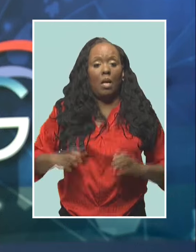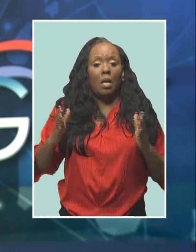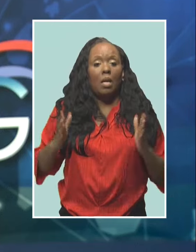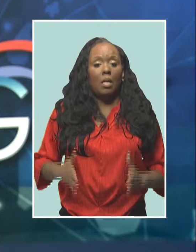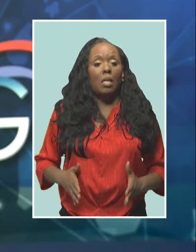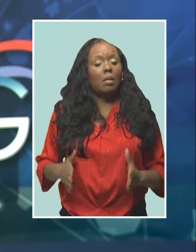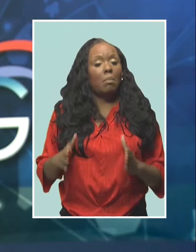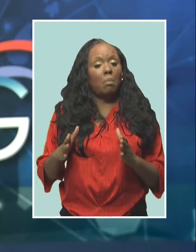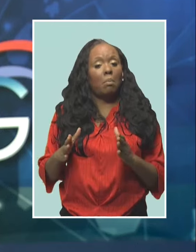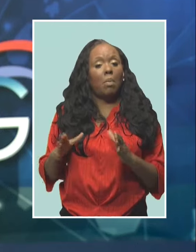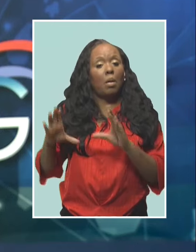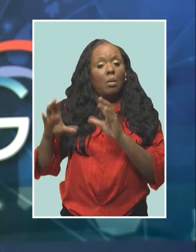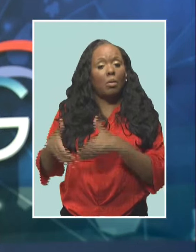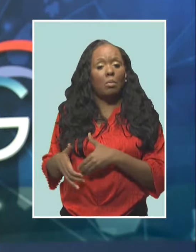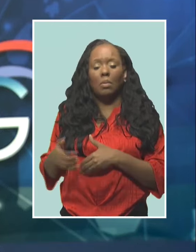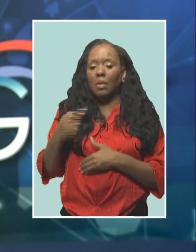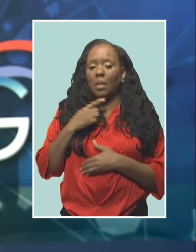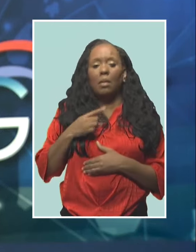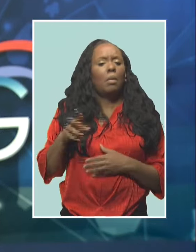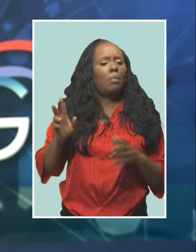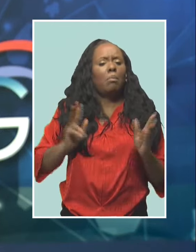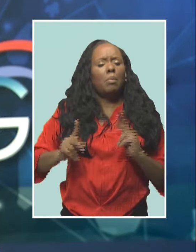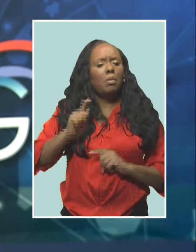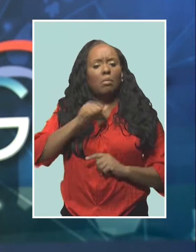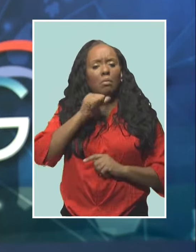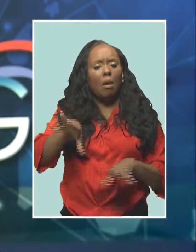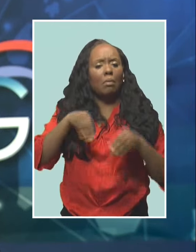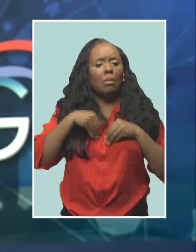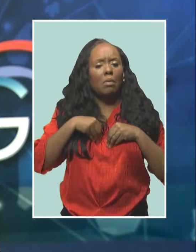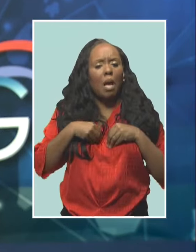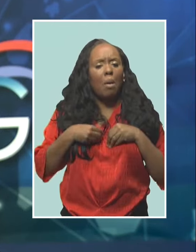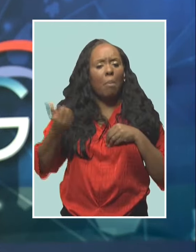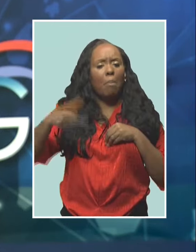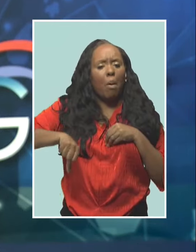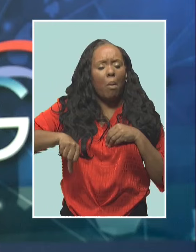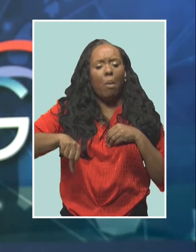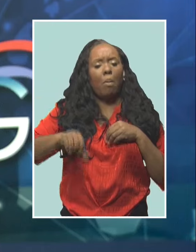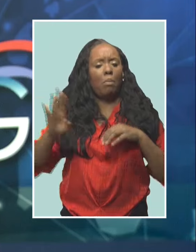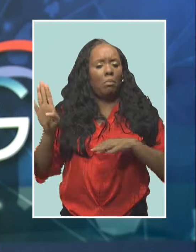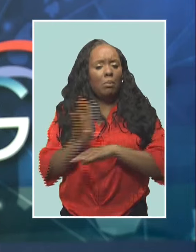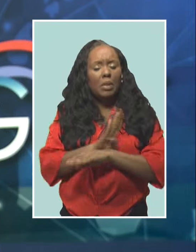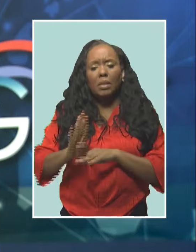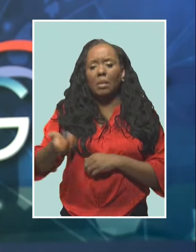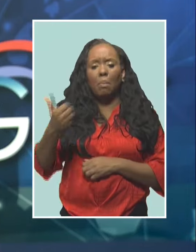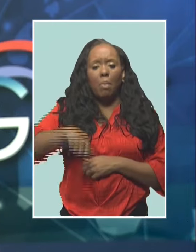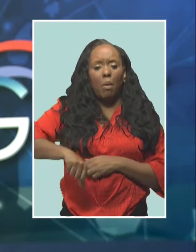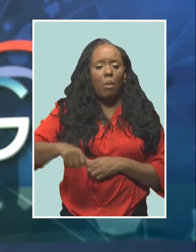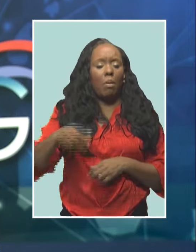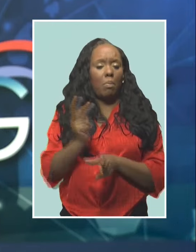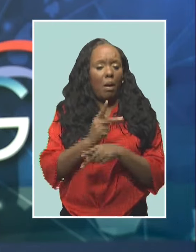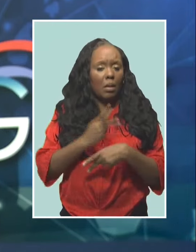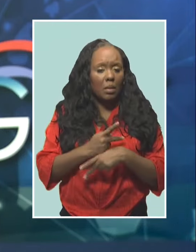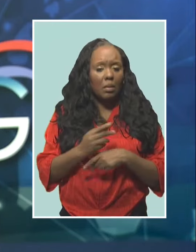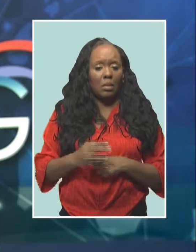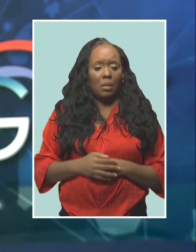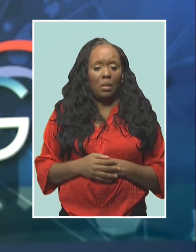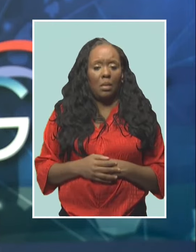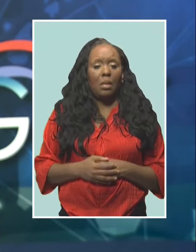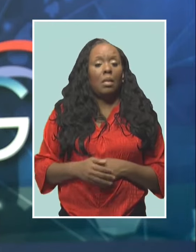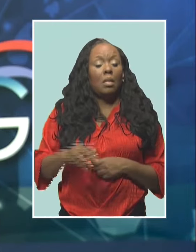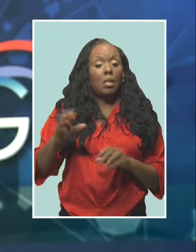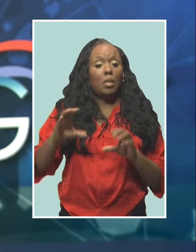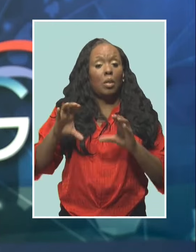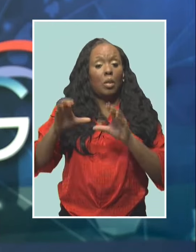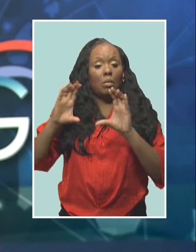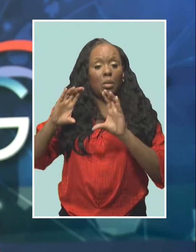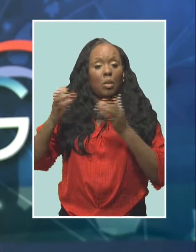substandard quality goods or services from businesses. Executive director of the Barbados Consumer Empowerment Network, or BSEAN,